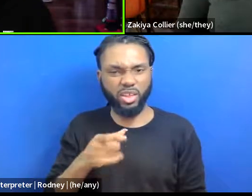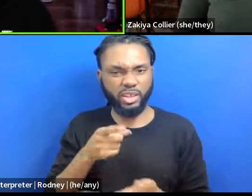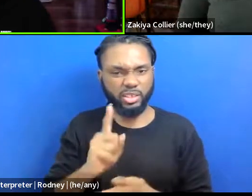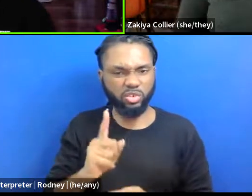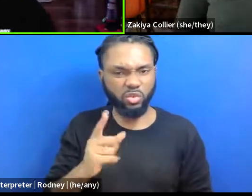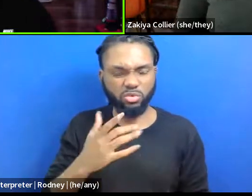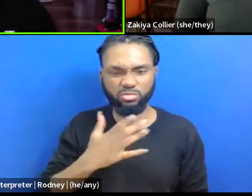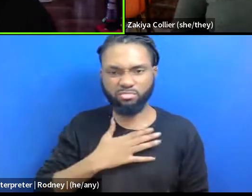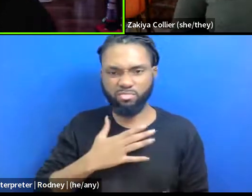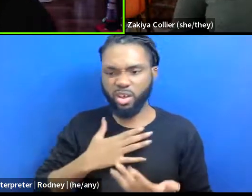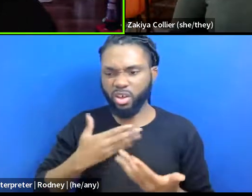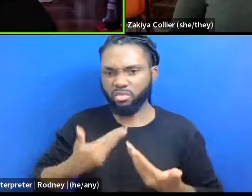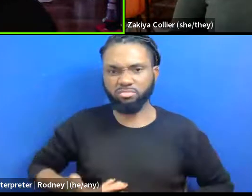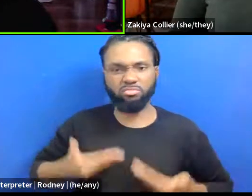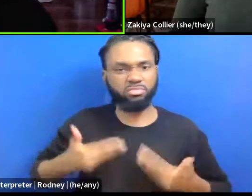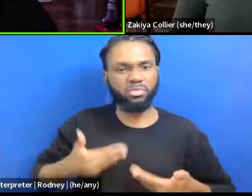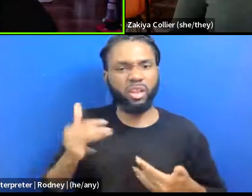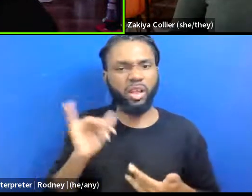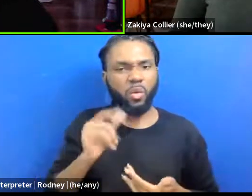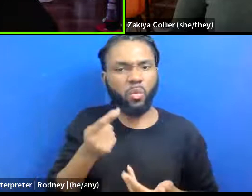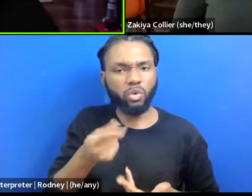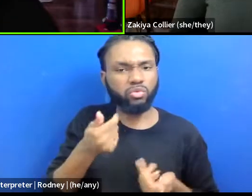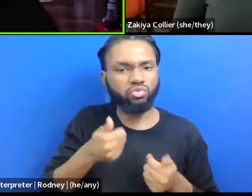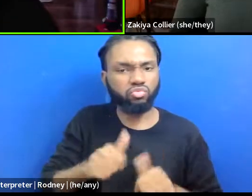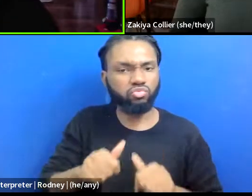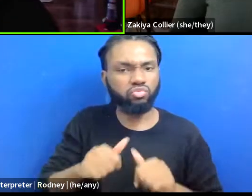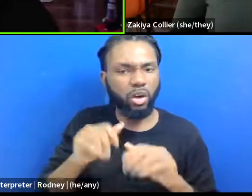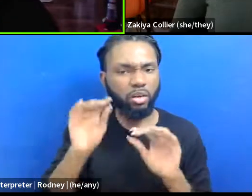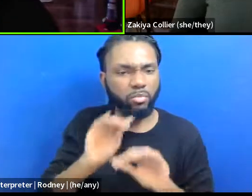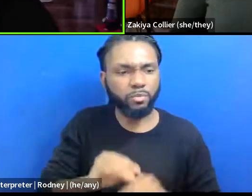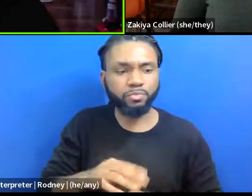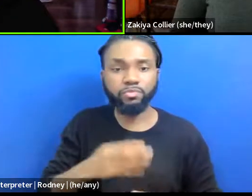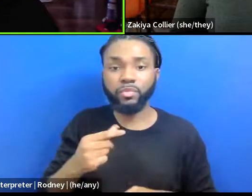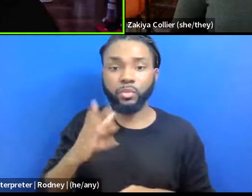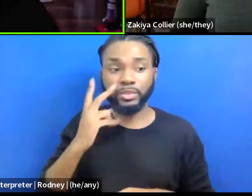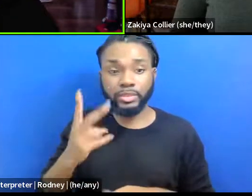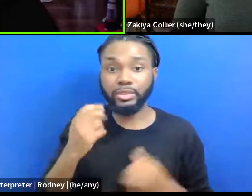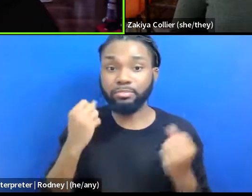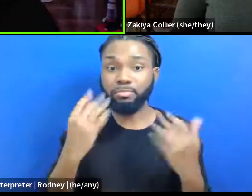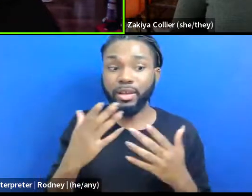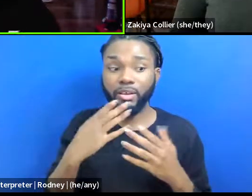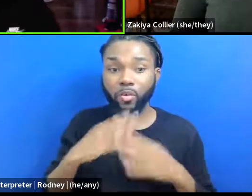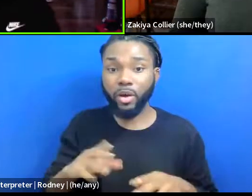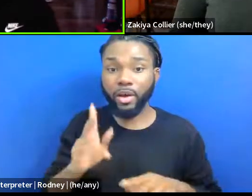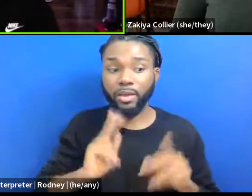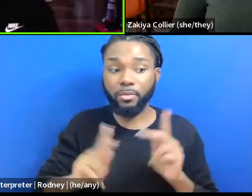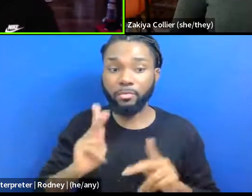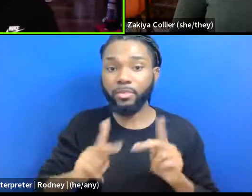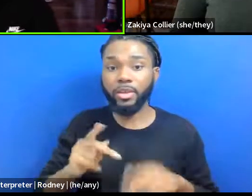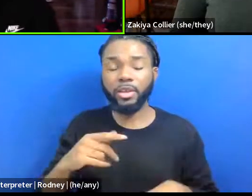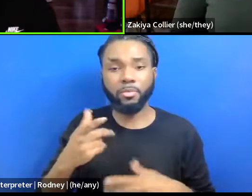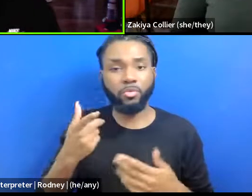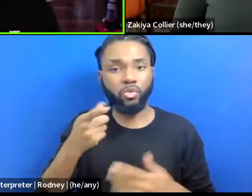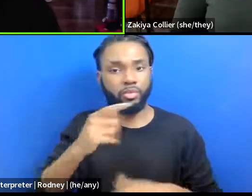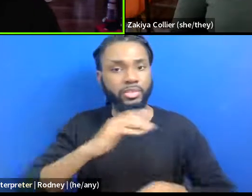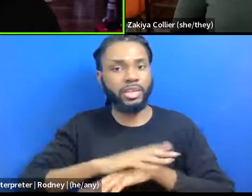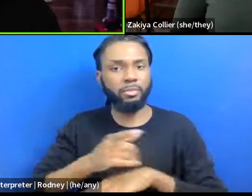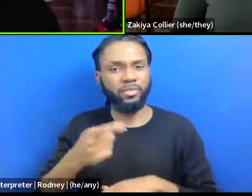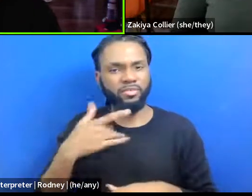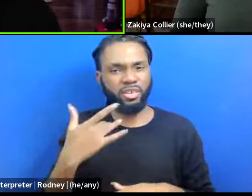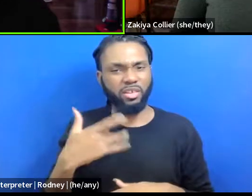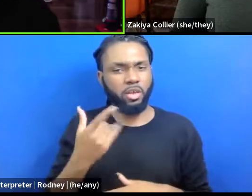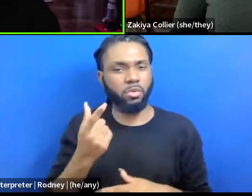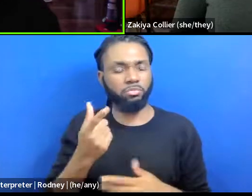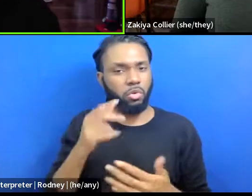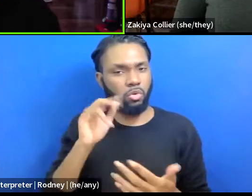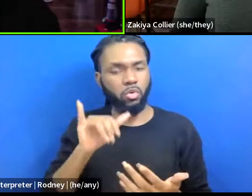humanity. What are you trying to put together here? And there would be so many quiet people around the table saying, look what we did, as if they were providing